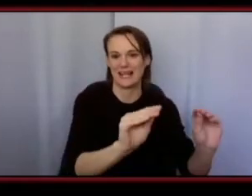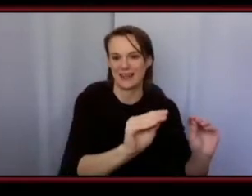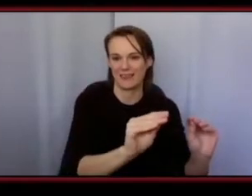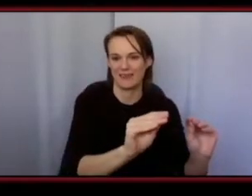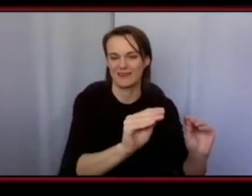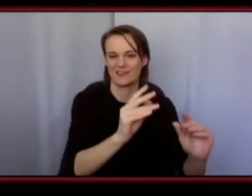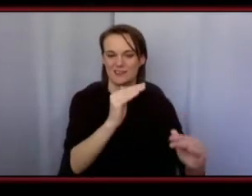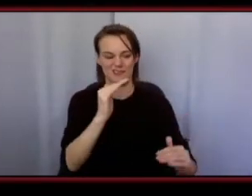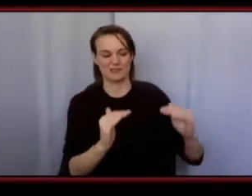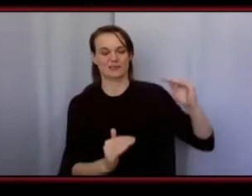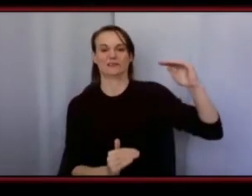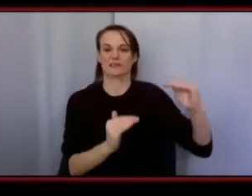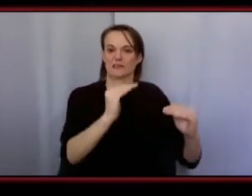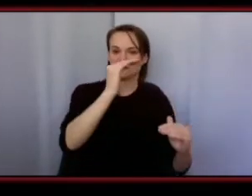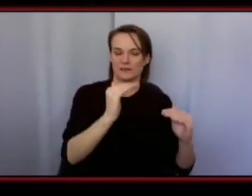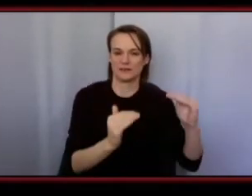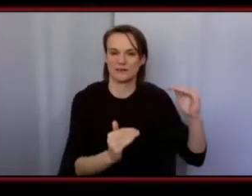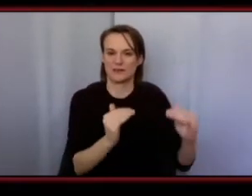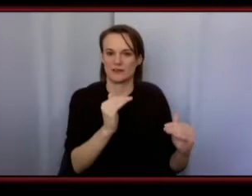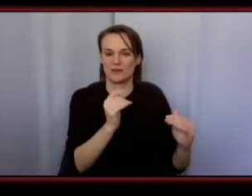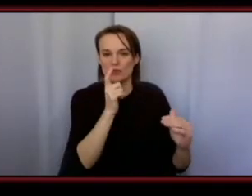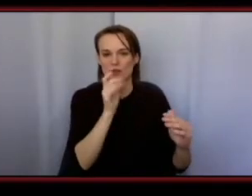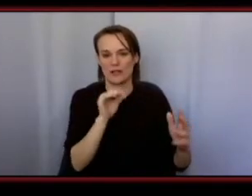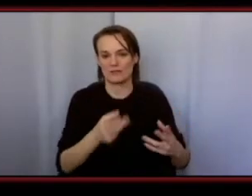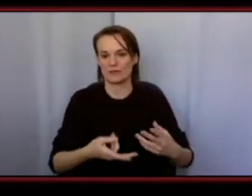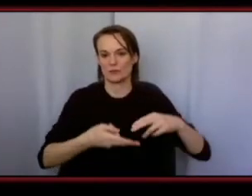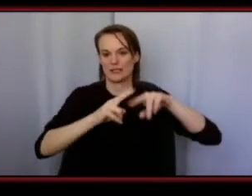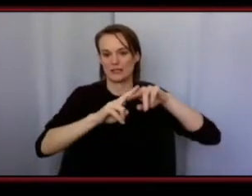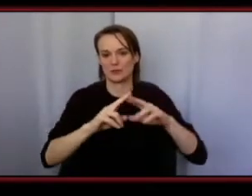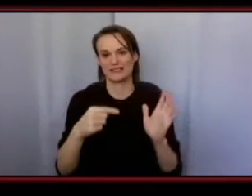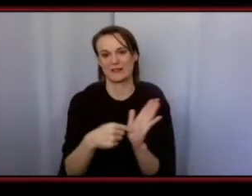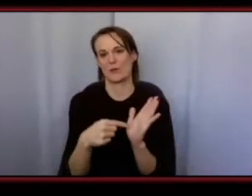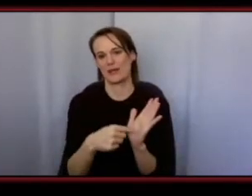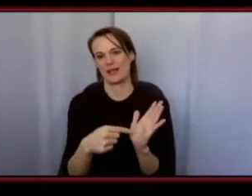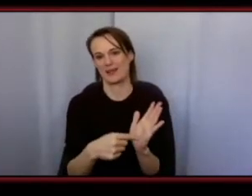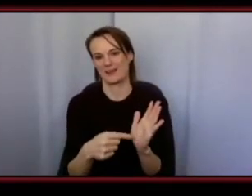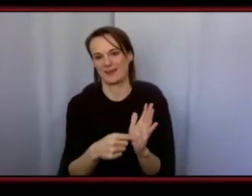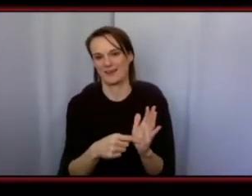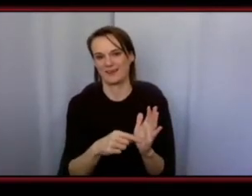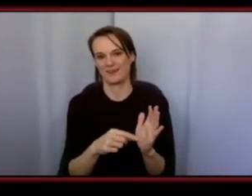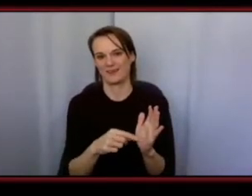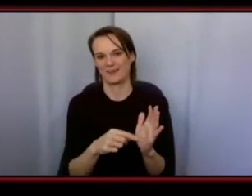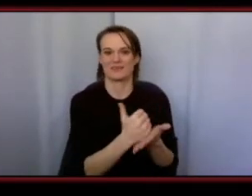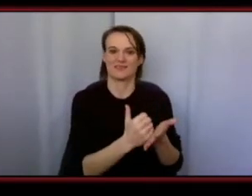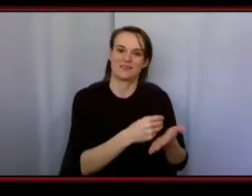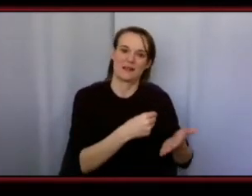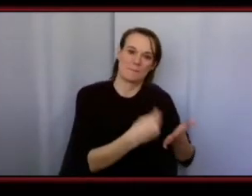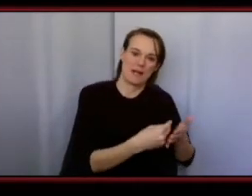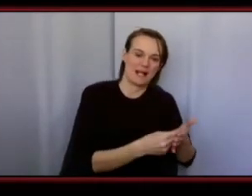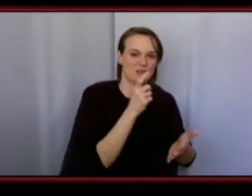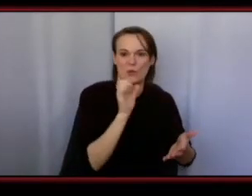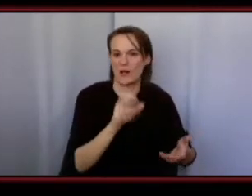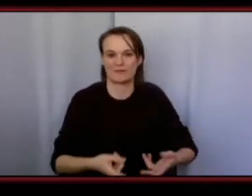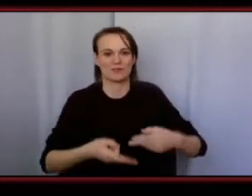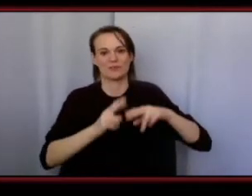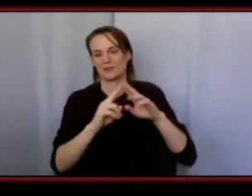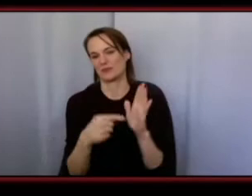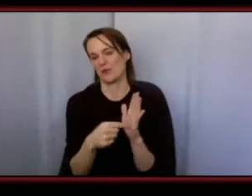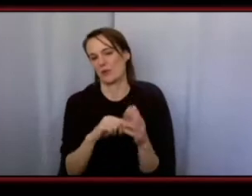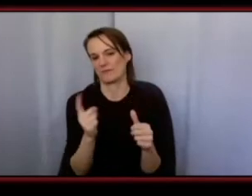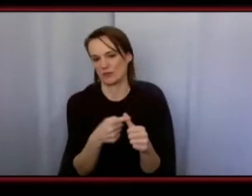not increasing your expense of liabilities so i would say structure it based on your business but